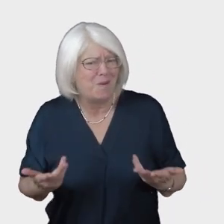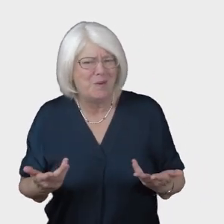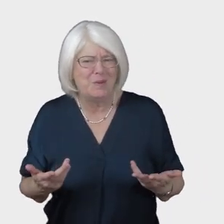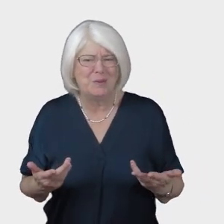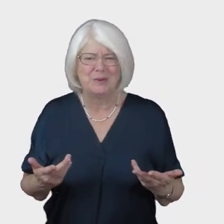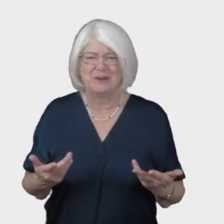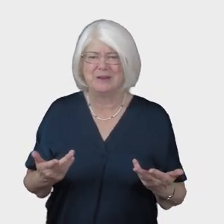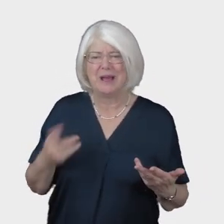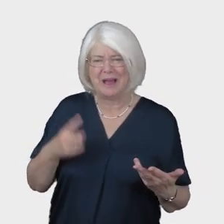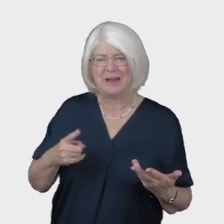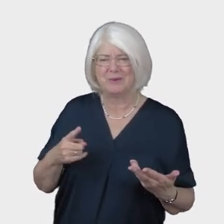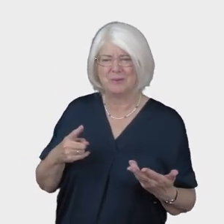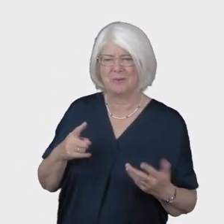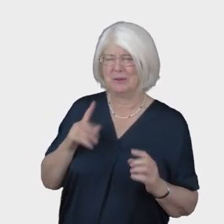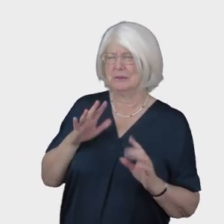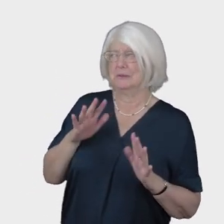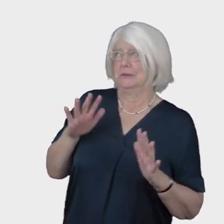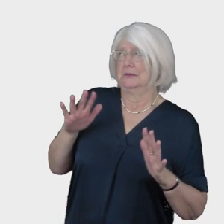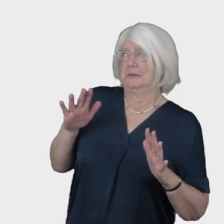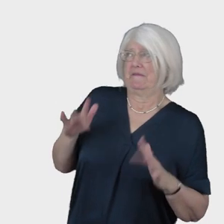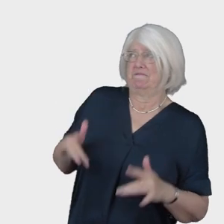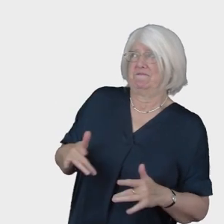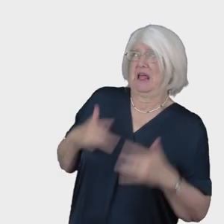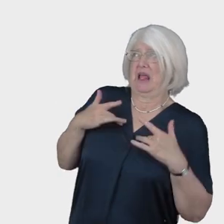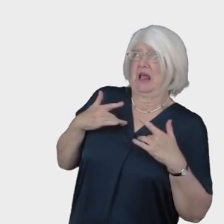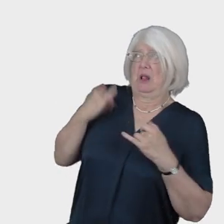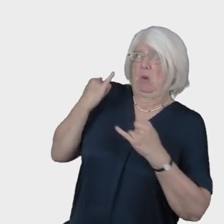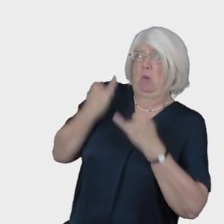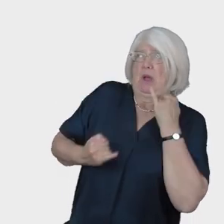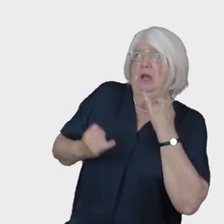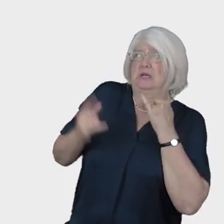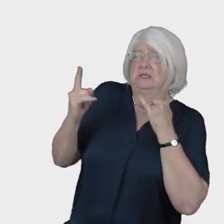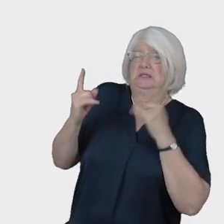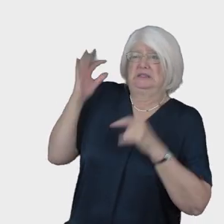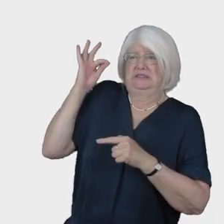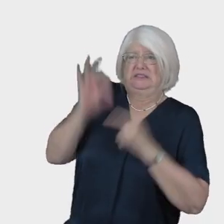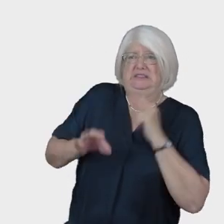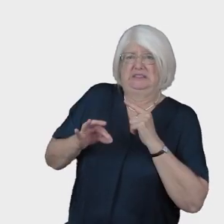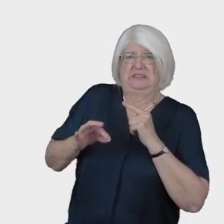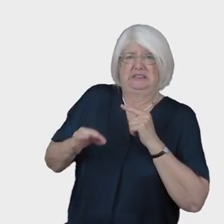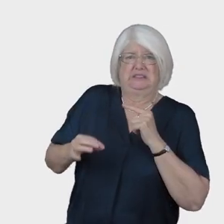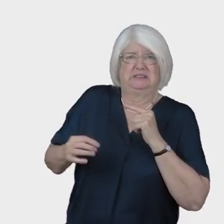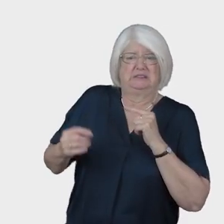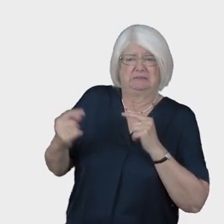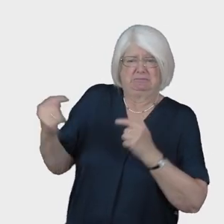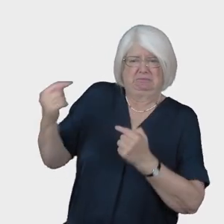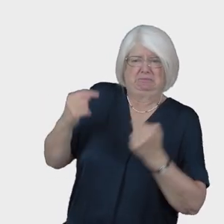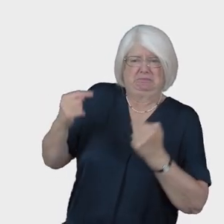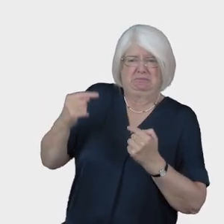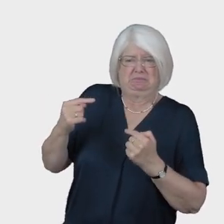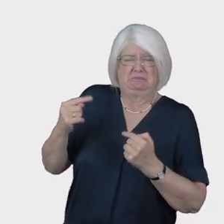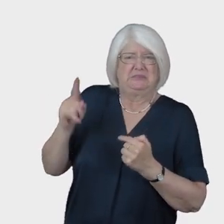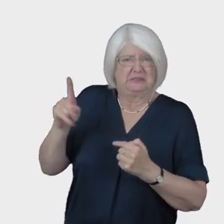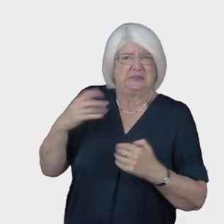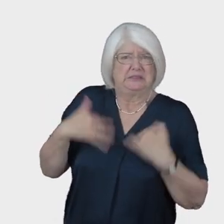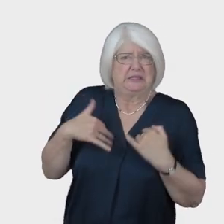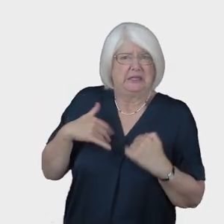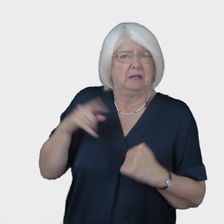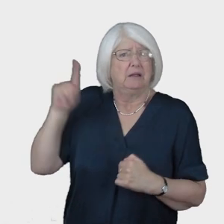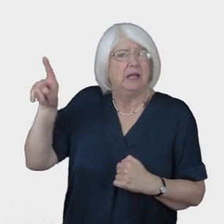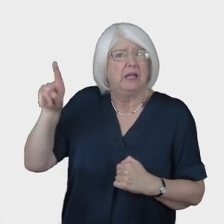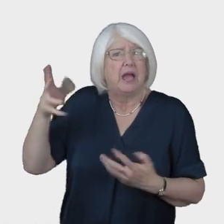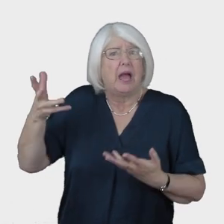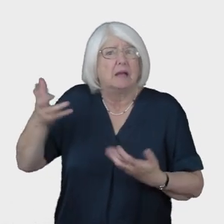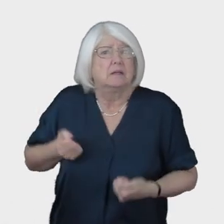home and we marry by his riches with a silly